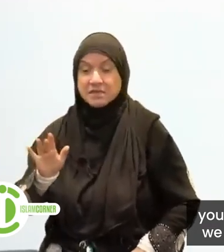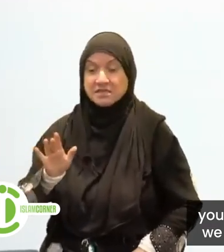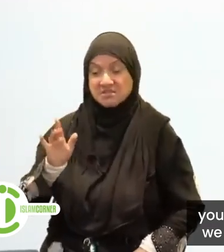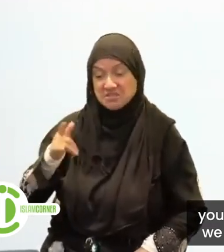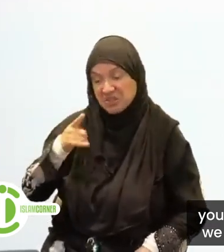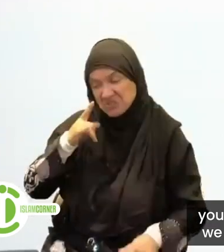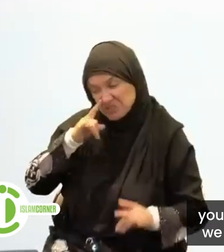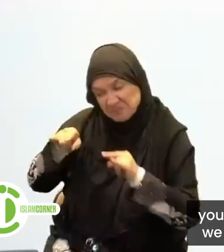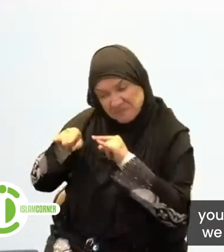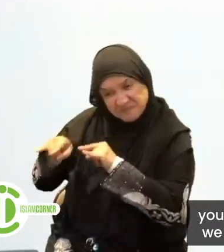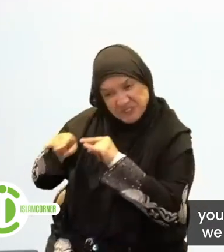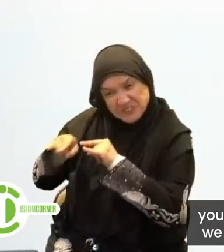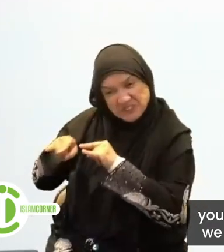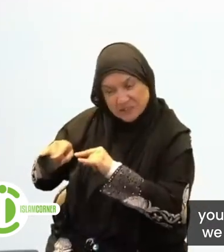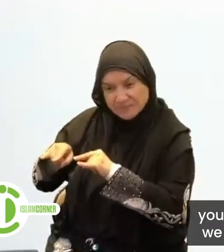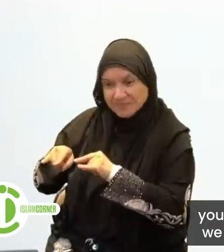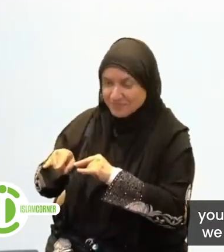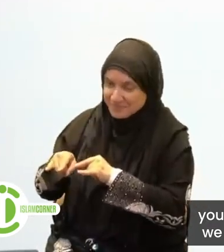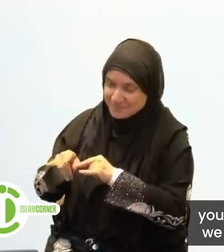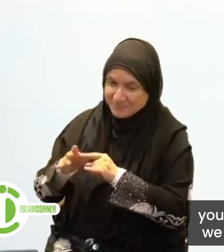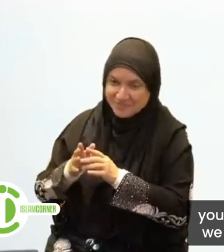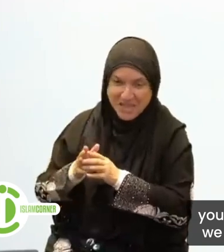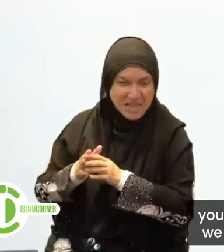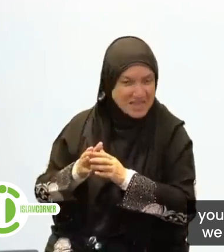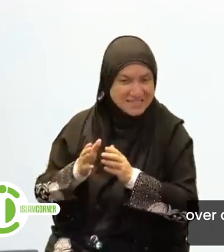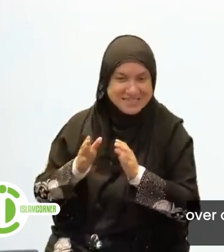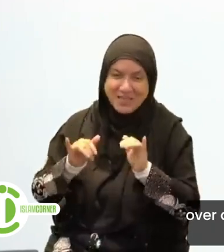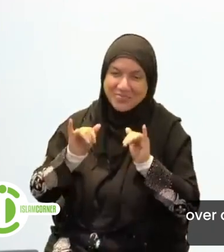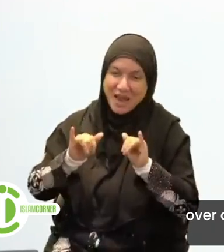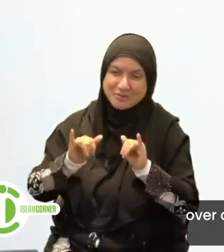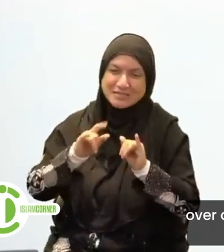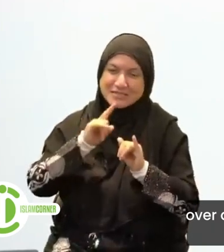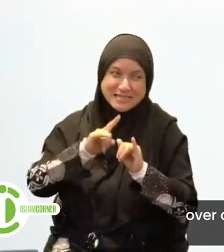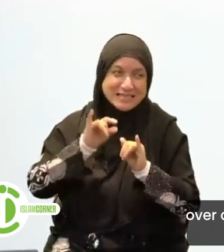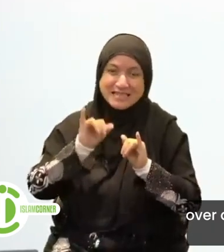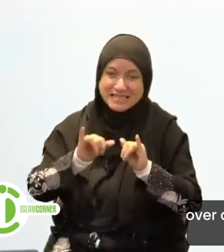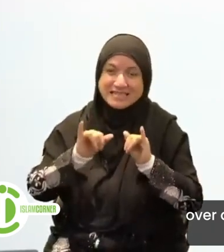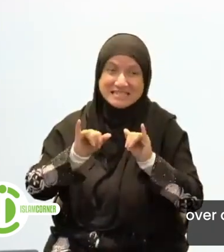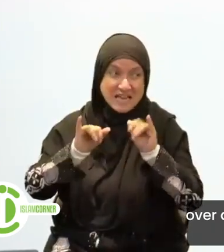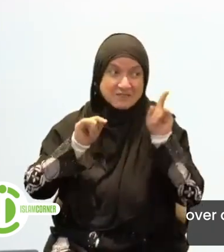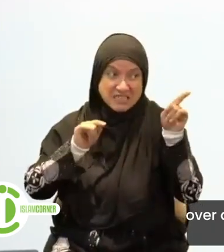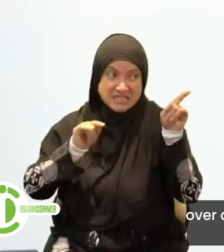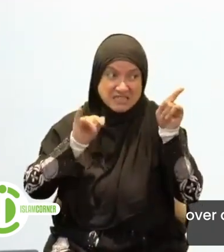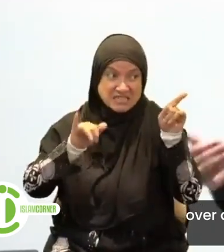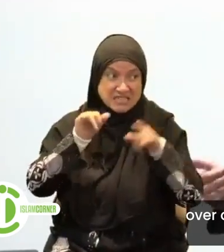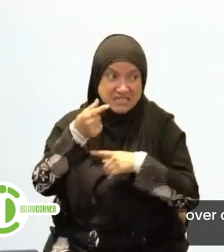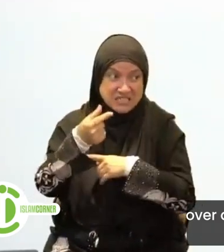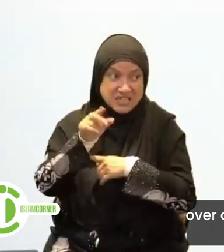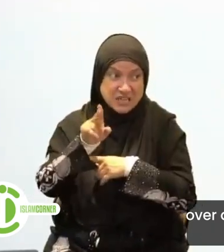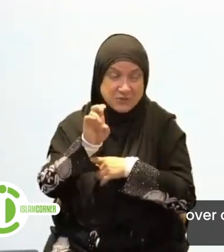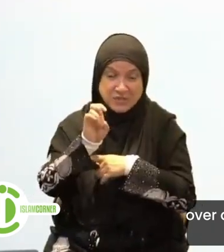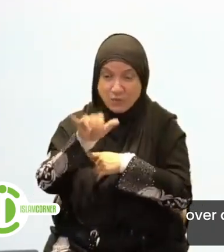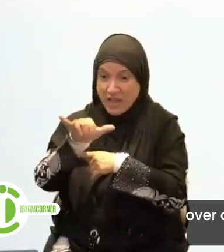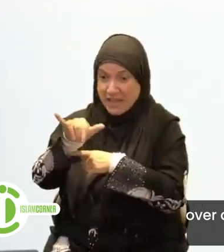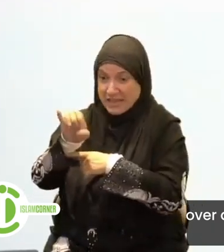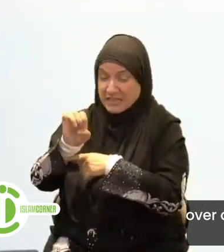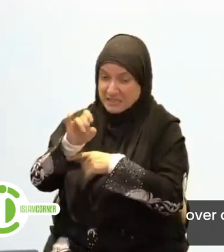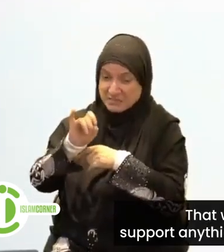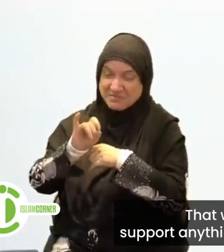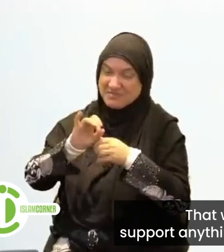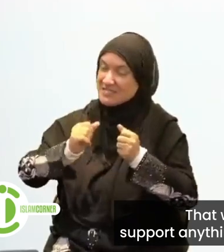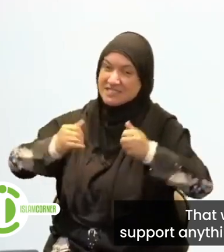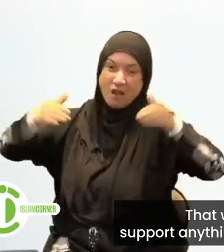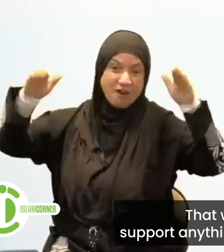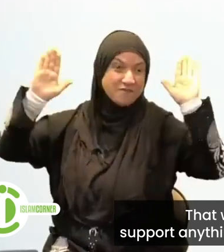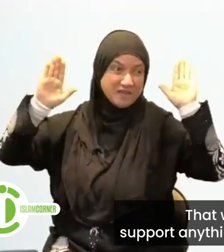the problem. And we should be able to say as Muslims over and over and over again, whether it is popular in the justice arena or